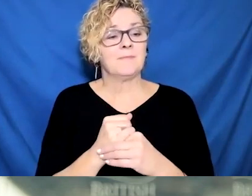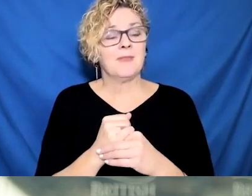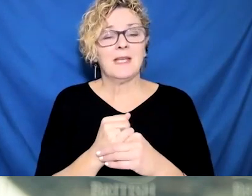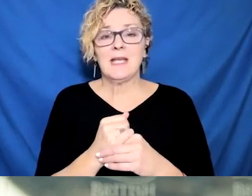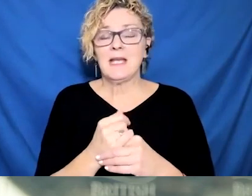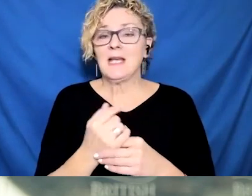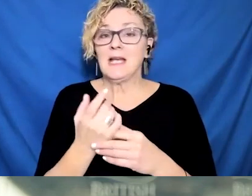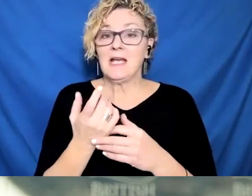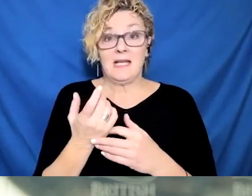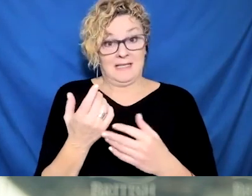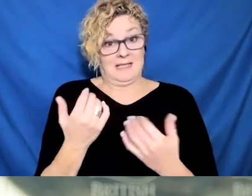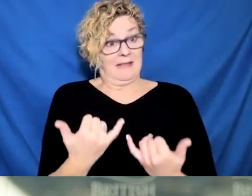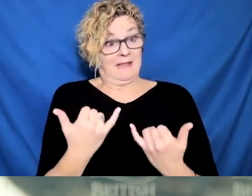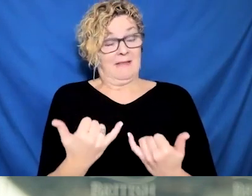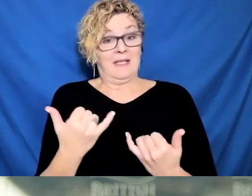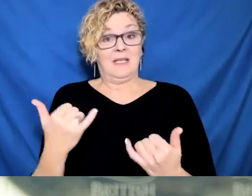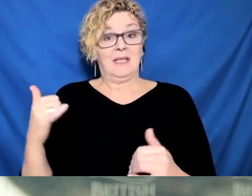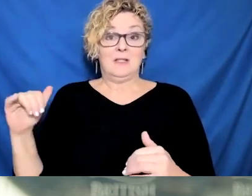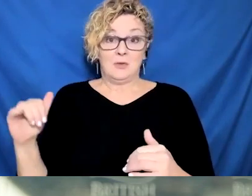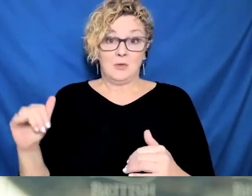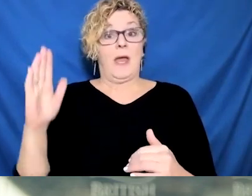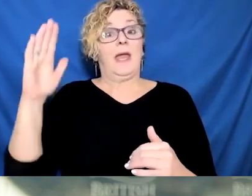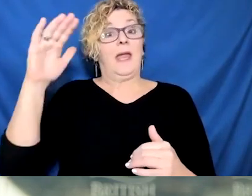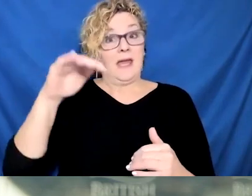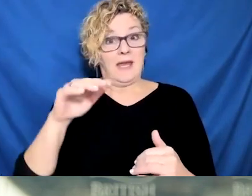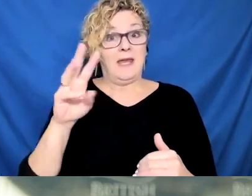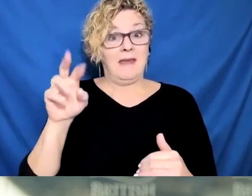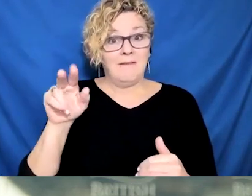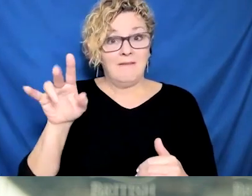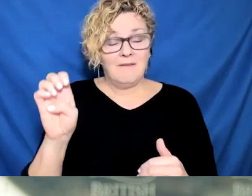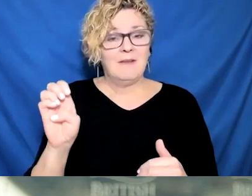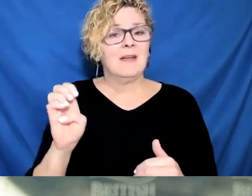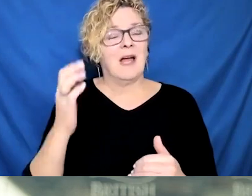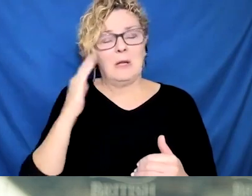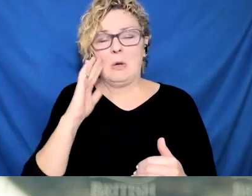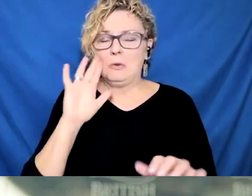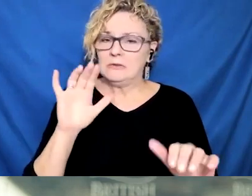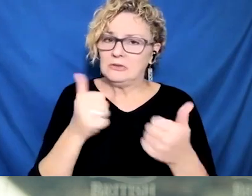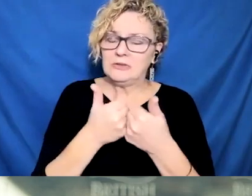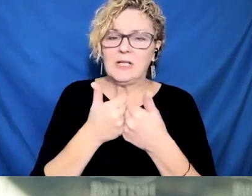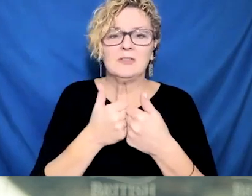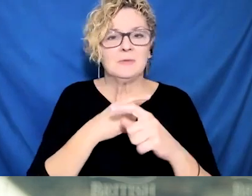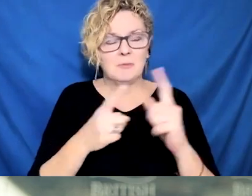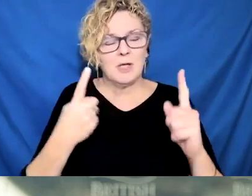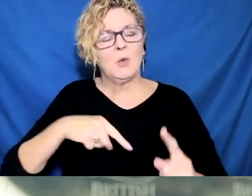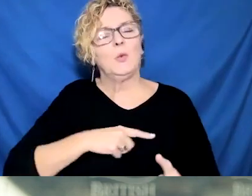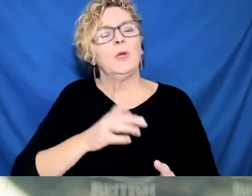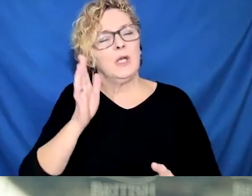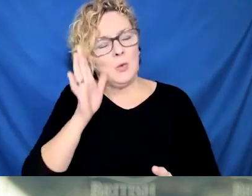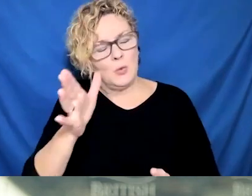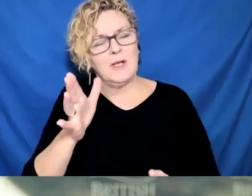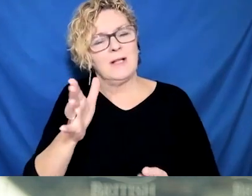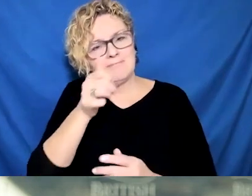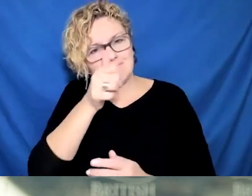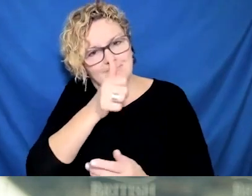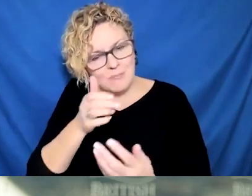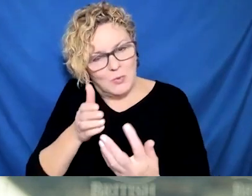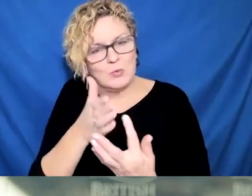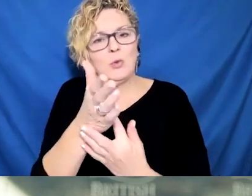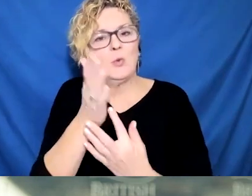vaccination program, this issue of risk. Older people got vaccinated before younger people. Those who are clinically vulnerable,